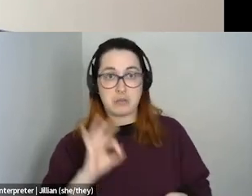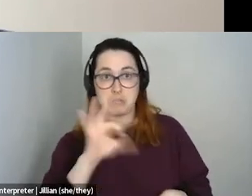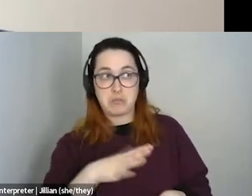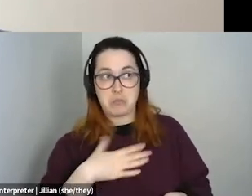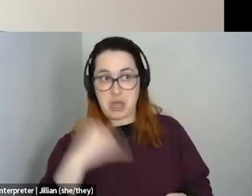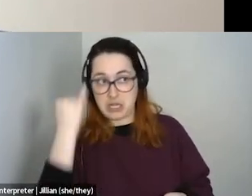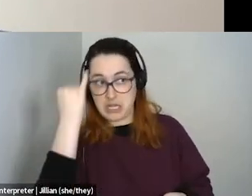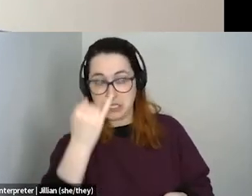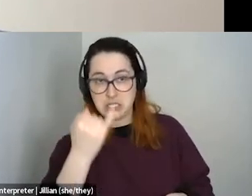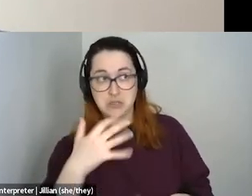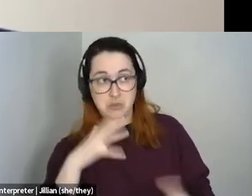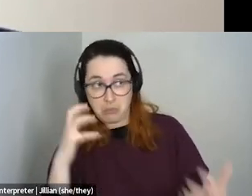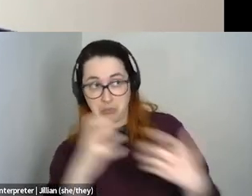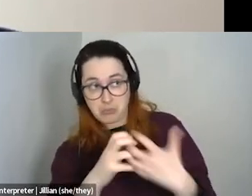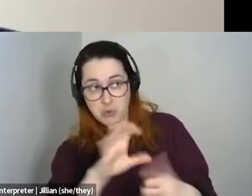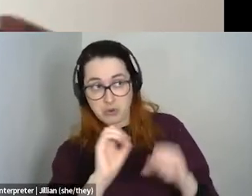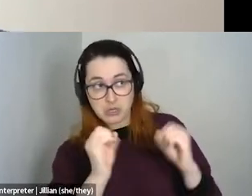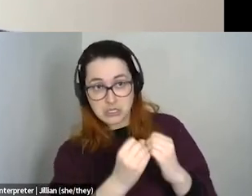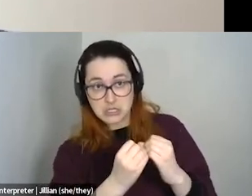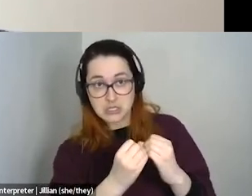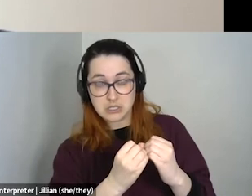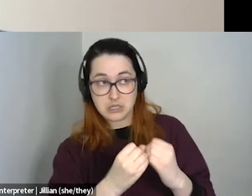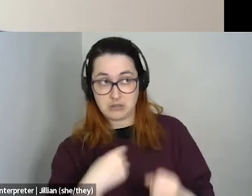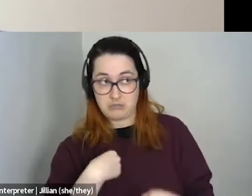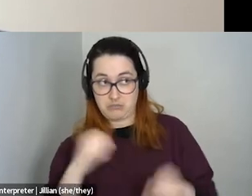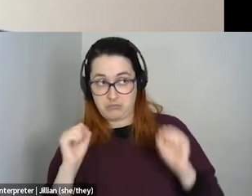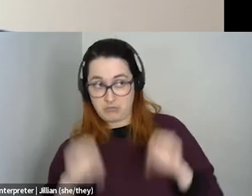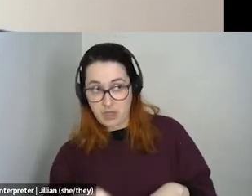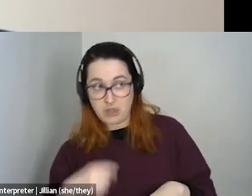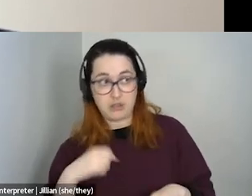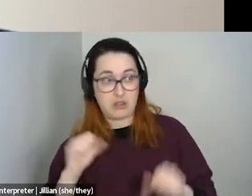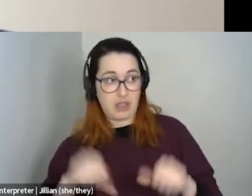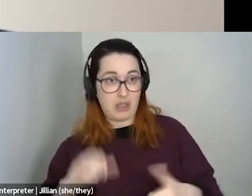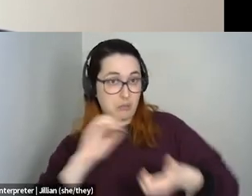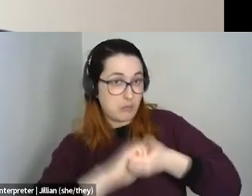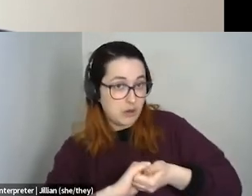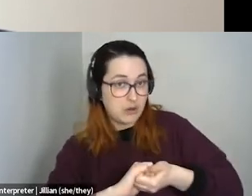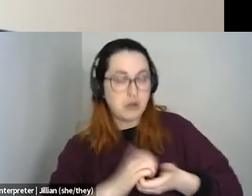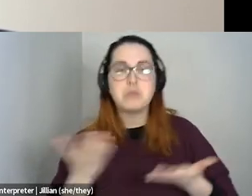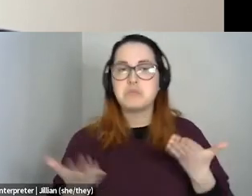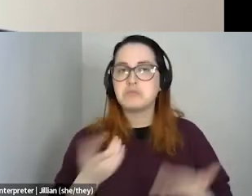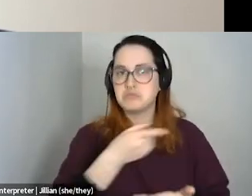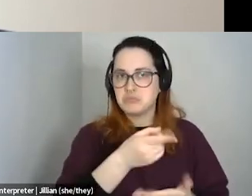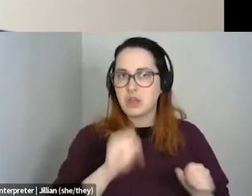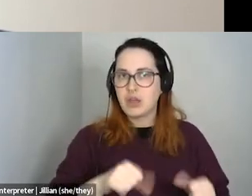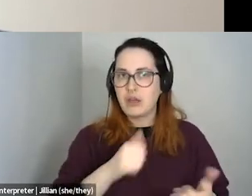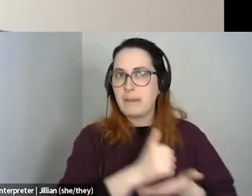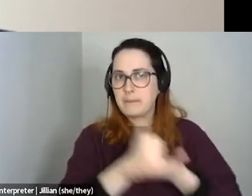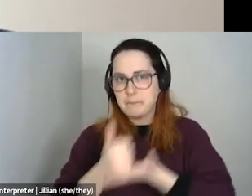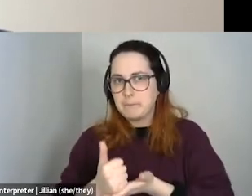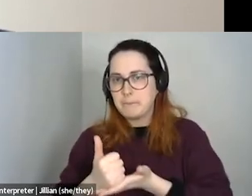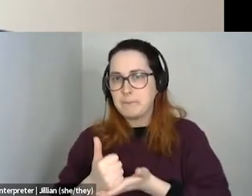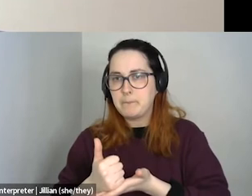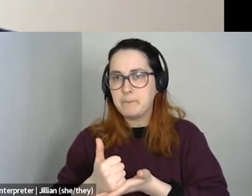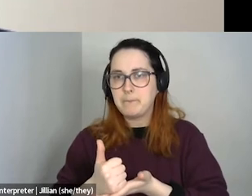something that, you know, would align with your organization? Can I do that? You know, can I team up with you? And then they can help you, you know, without too much effort on their